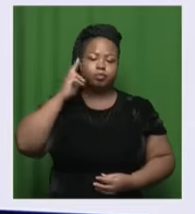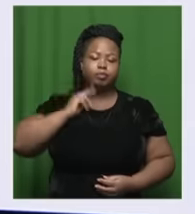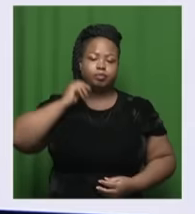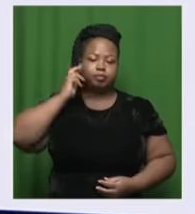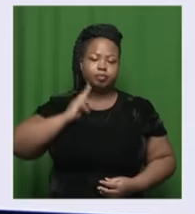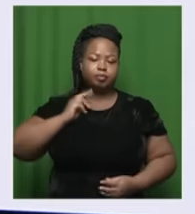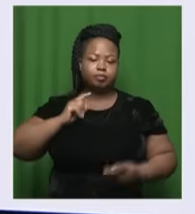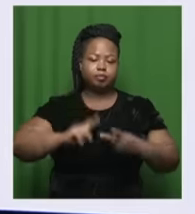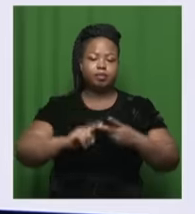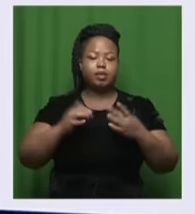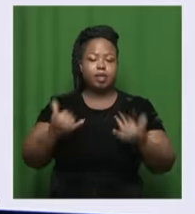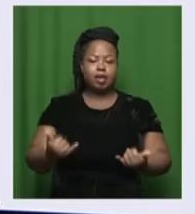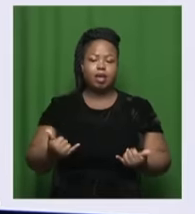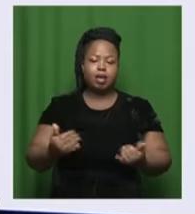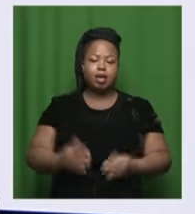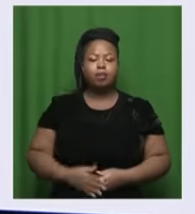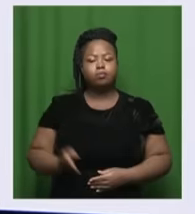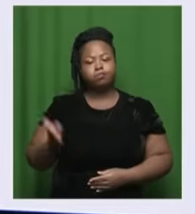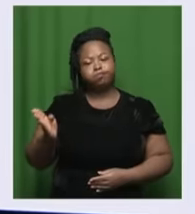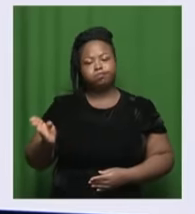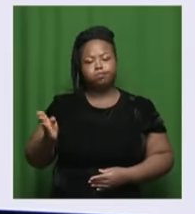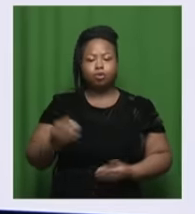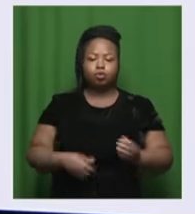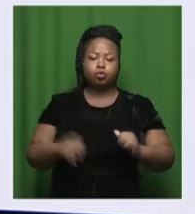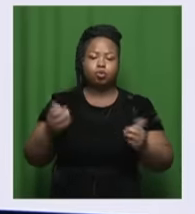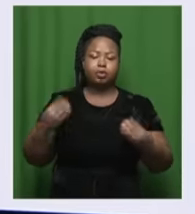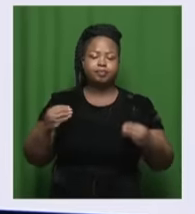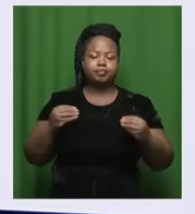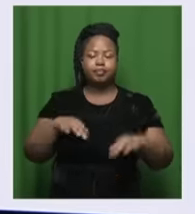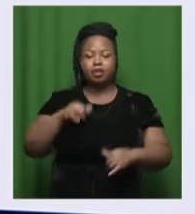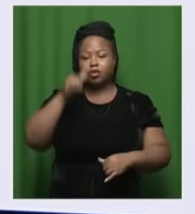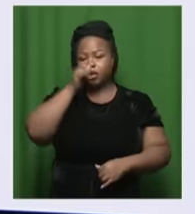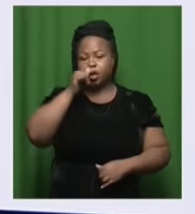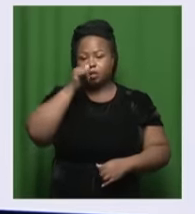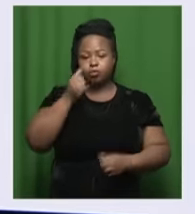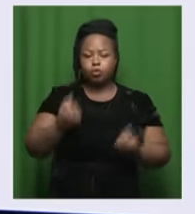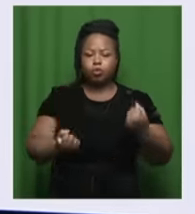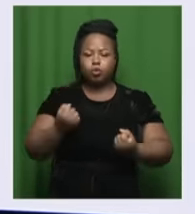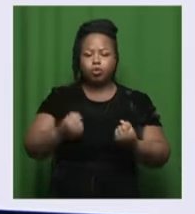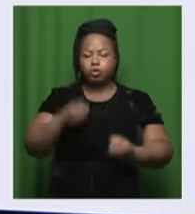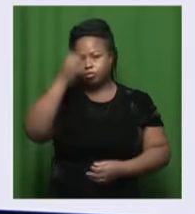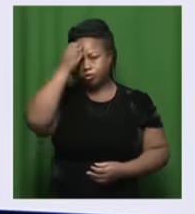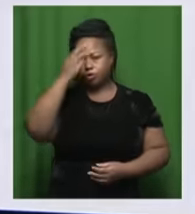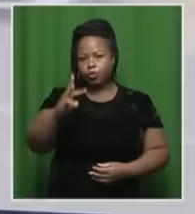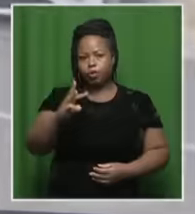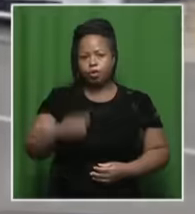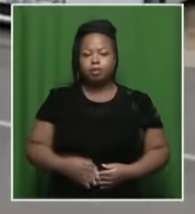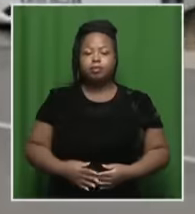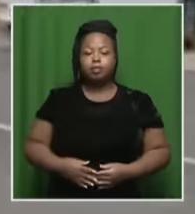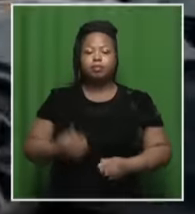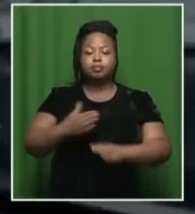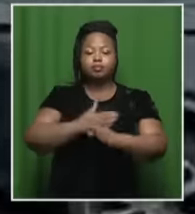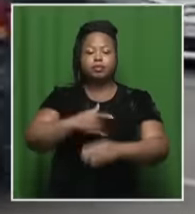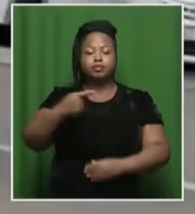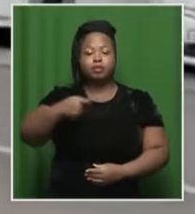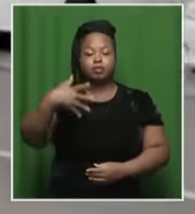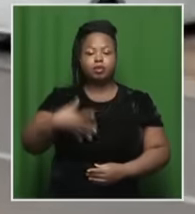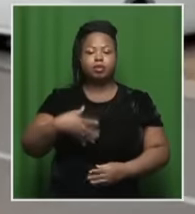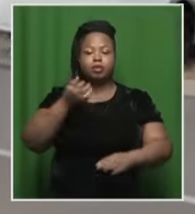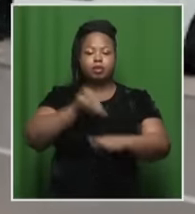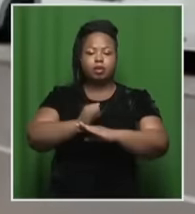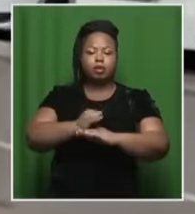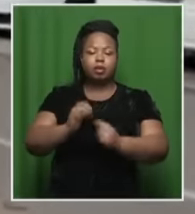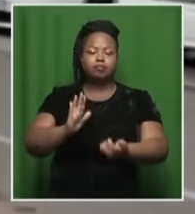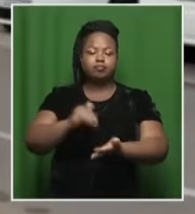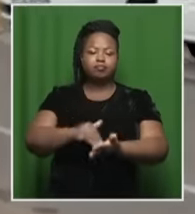Ngakula is now on her way to the Commercial Crimes Court in Pretoria. Now, the former Speaker earlier arrived